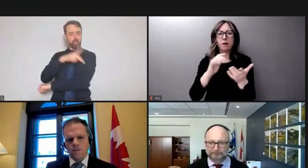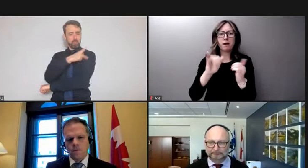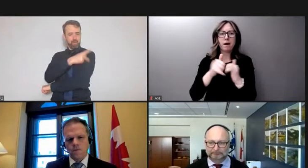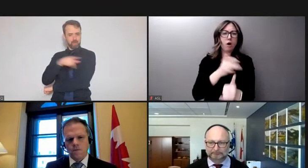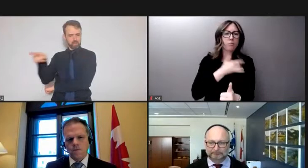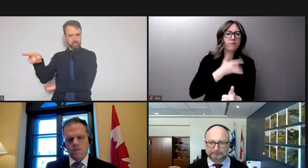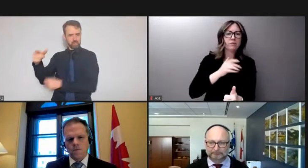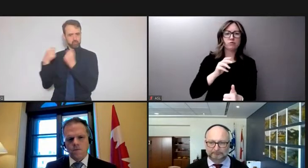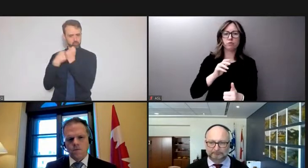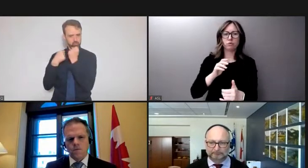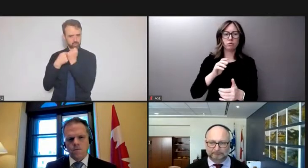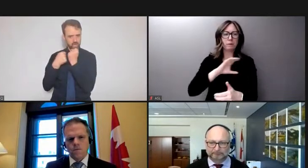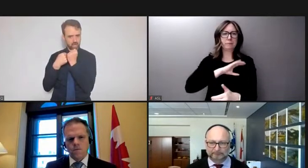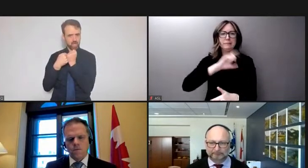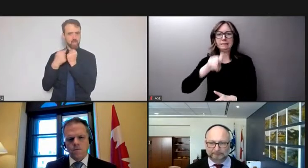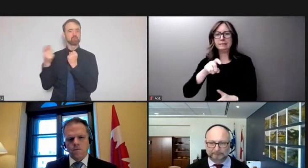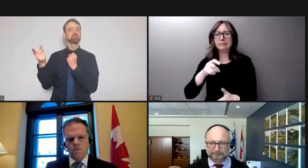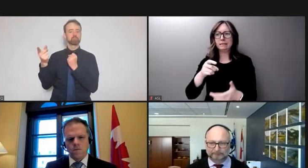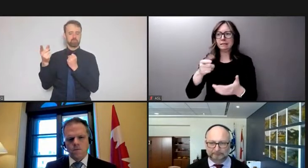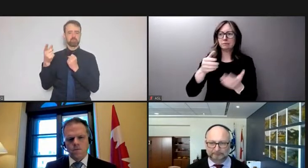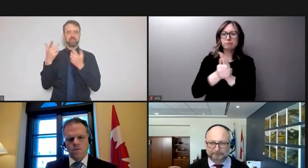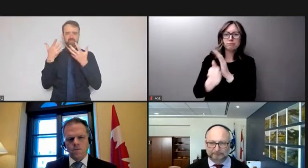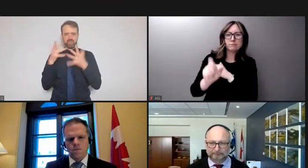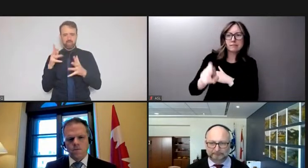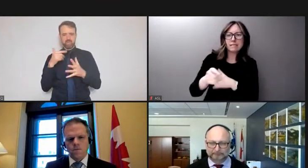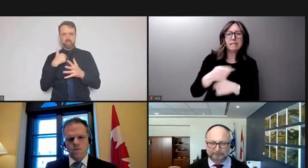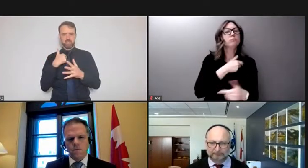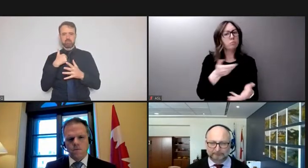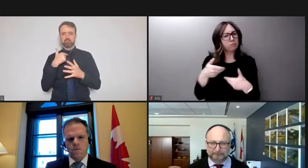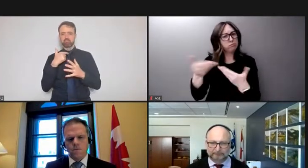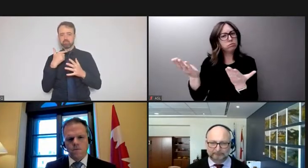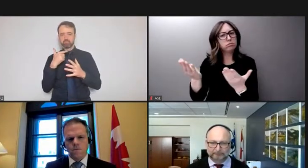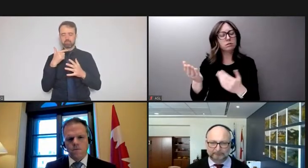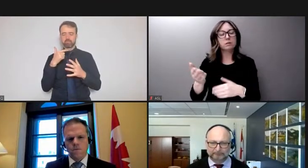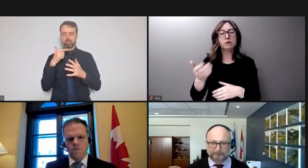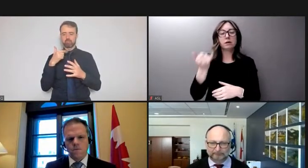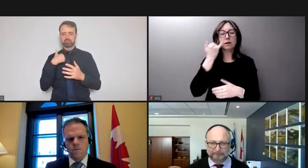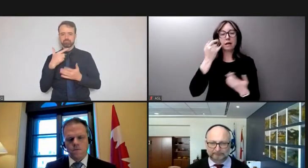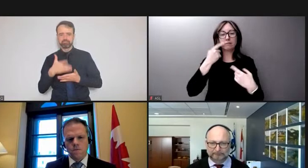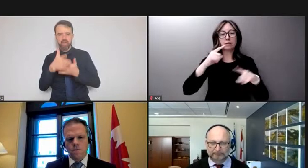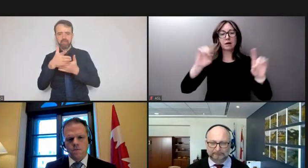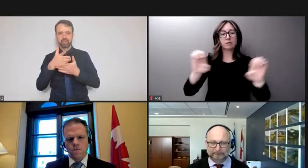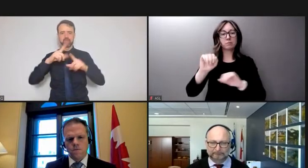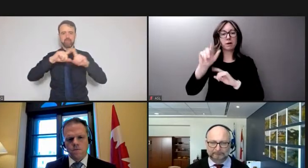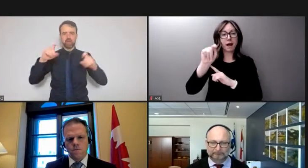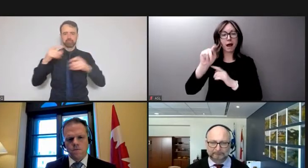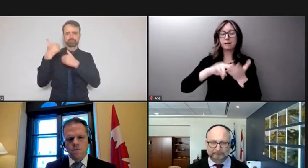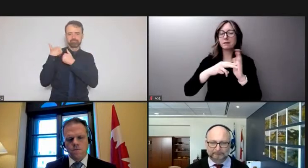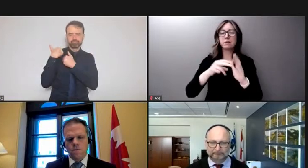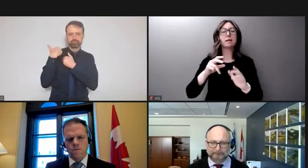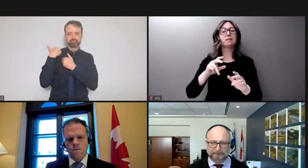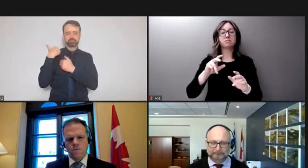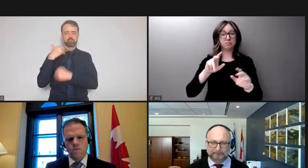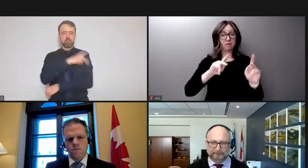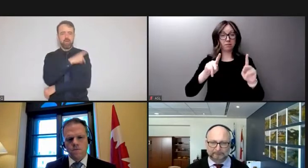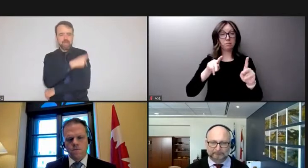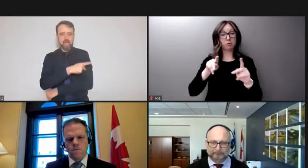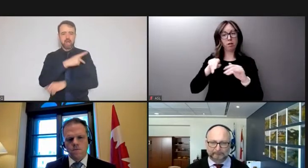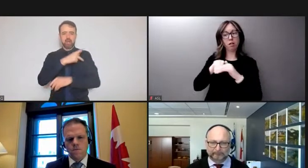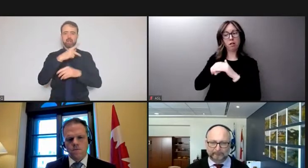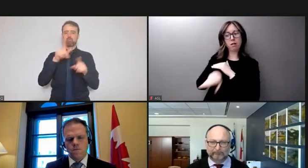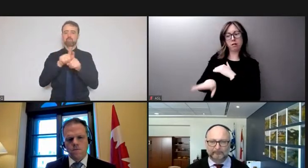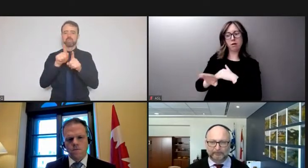and regional authorities and capabilities and the emergencies act has allowed police to stop people from entering downtown ottawa to